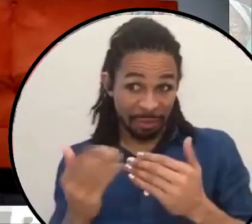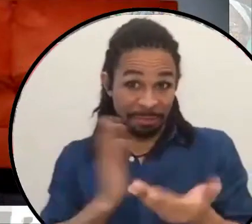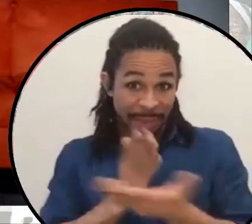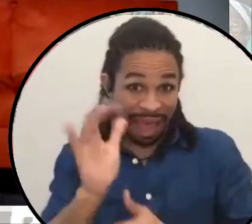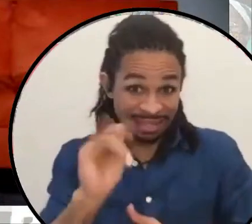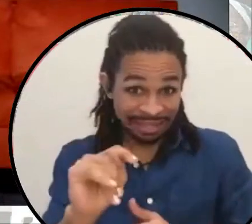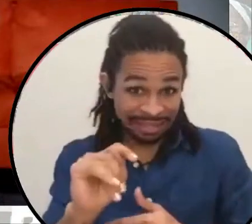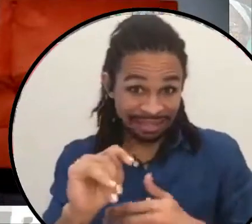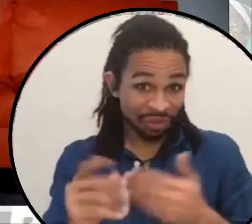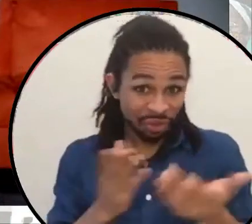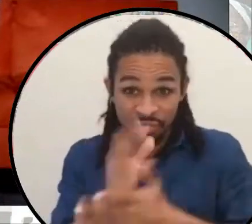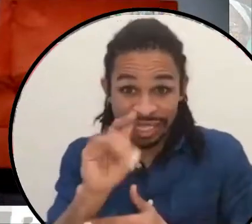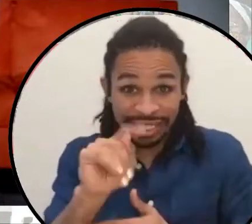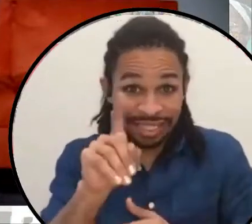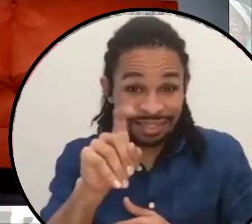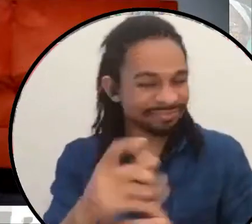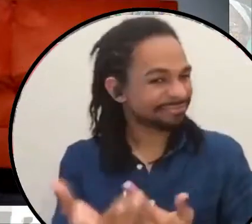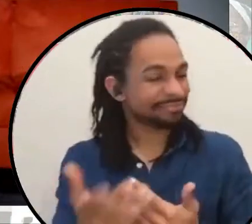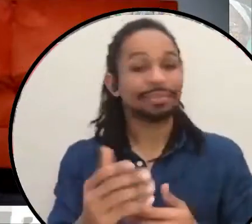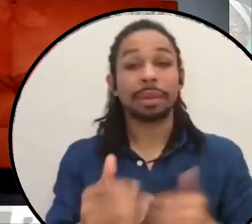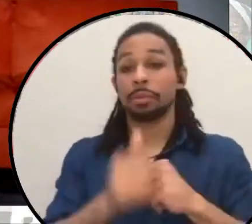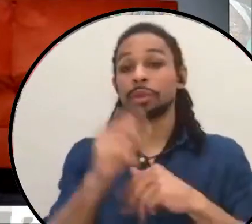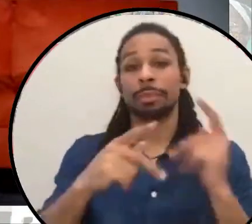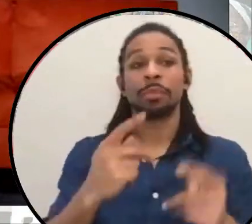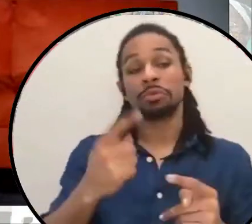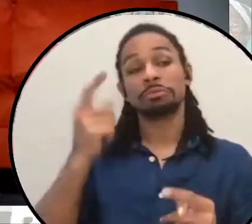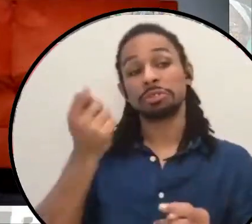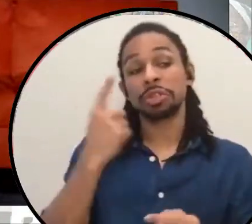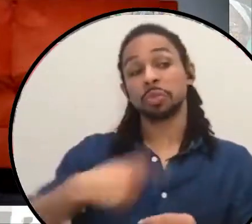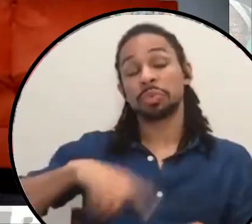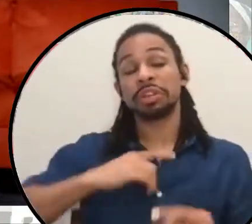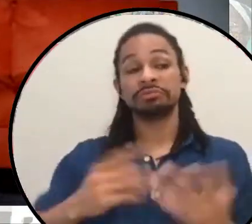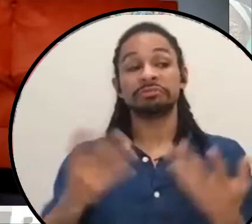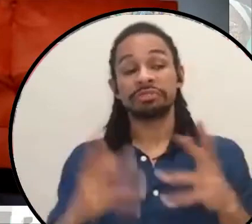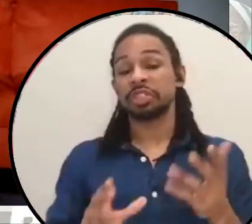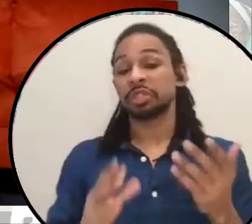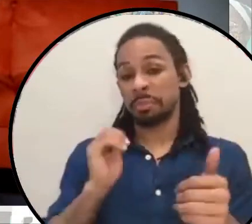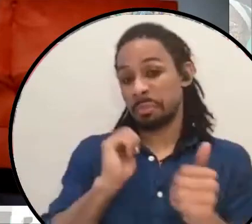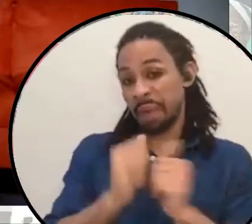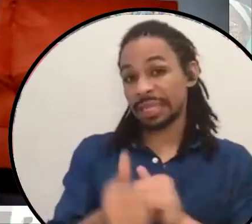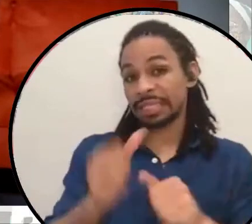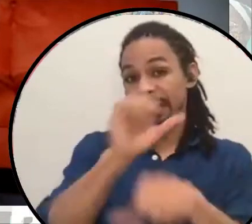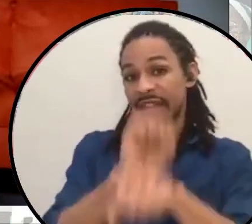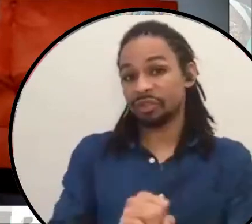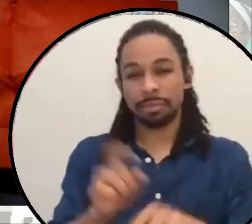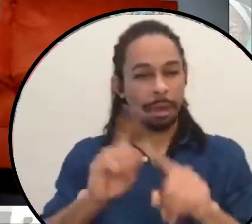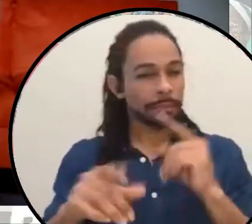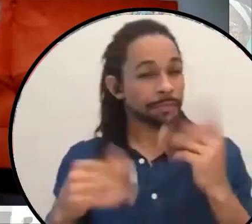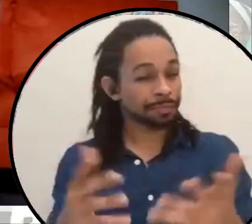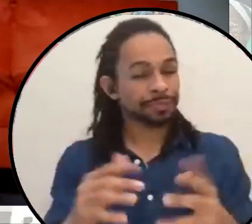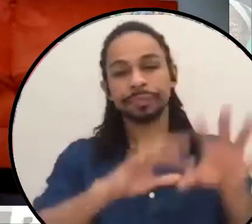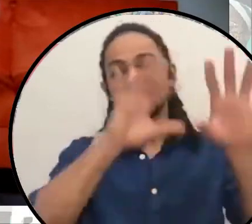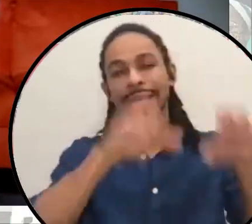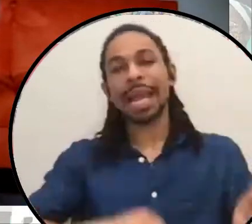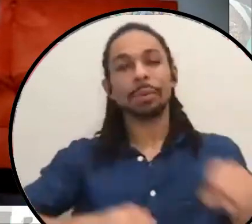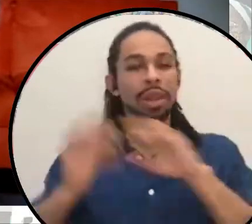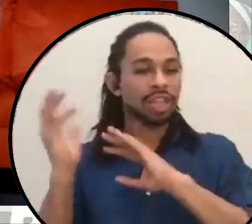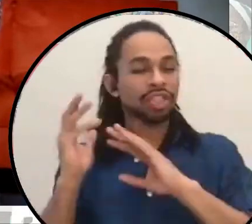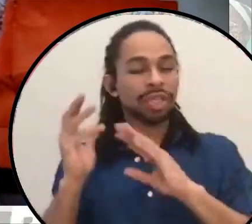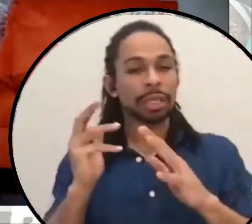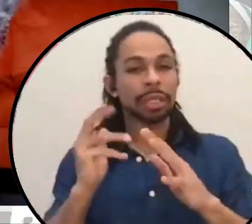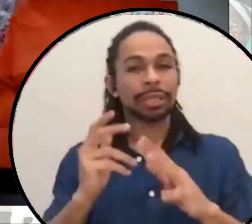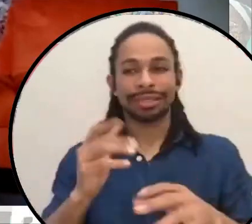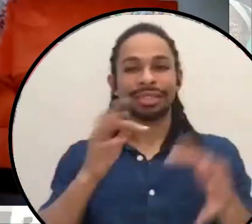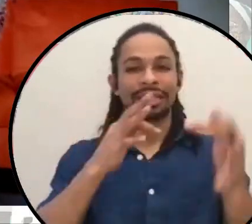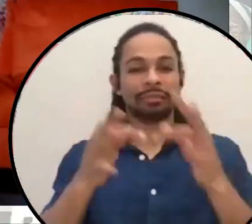understand that we have. And yet abolition is designed, um, as a term for, for prison, for getting rid of prisons in order